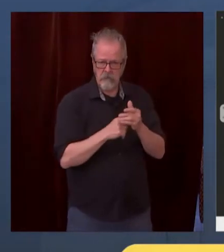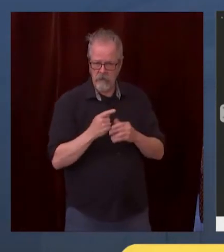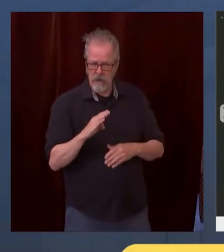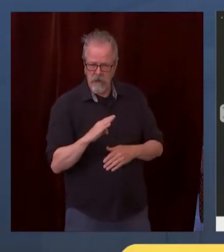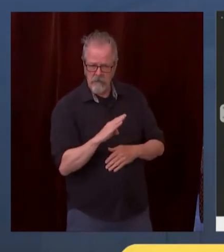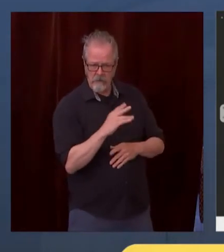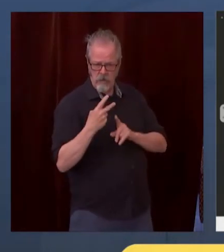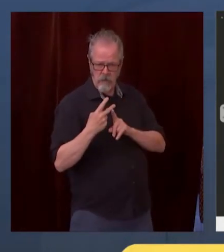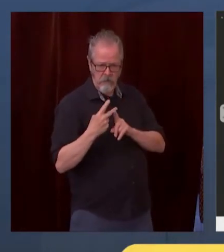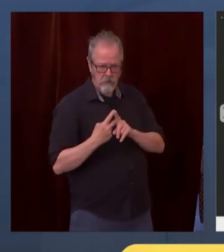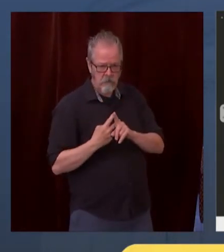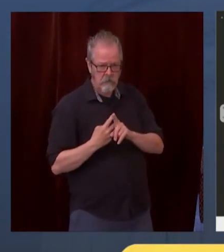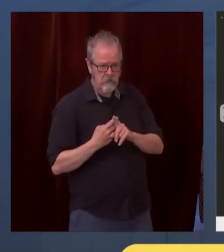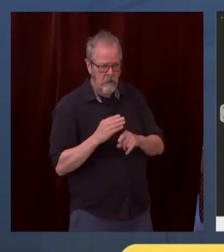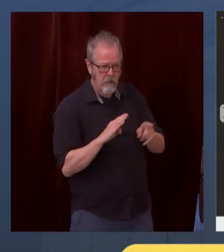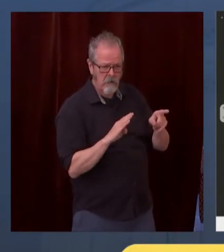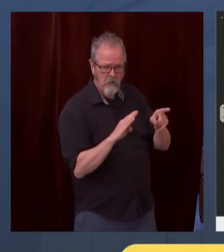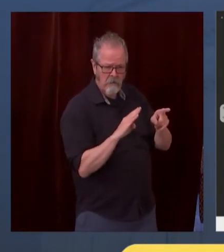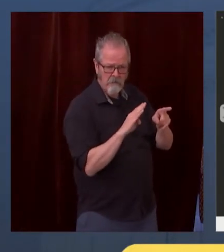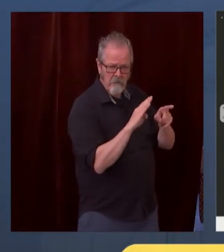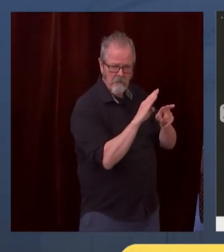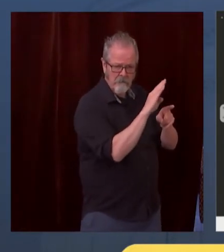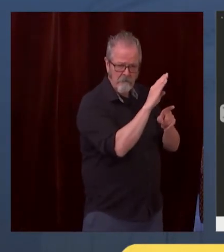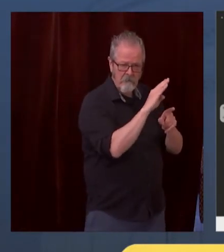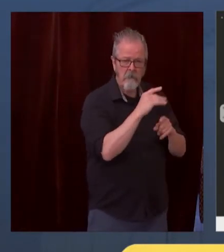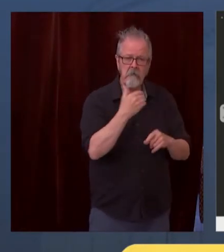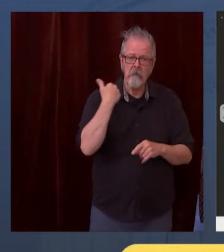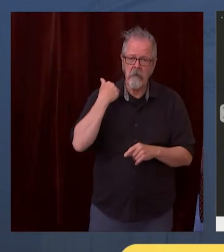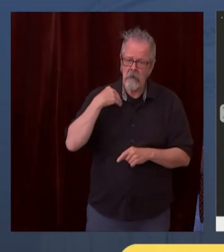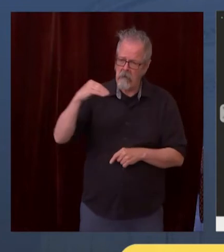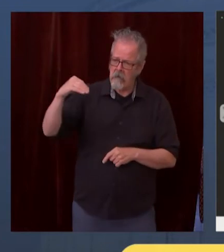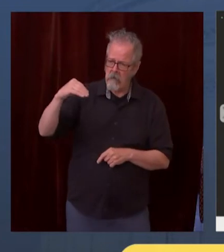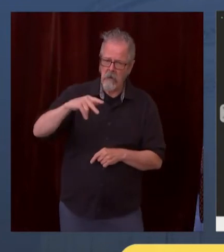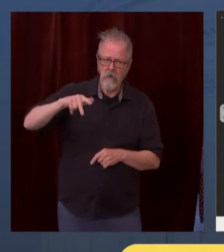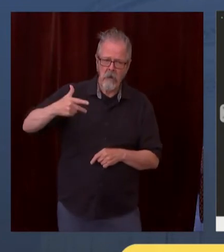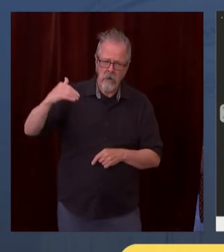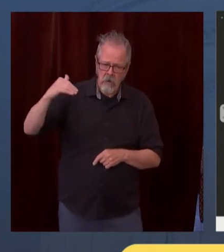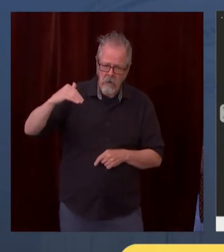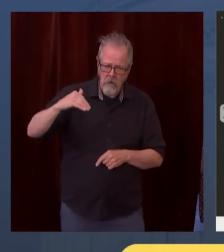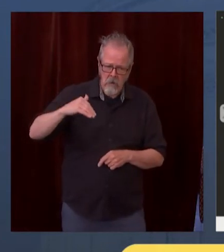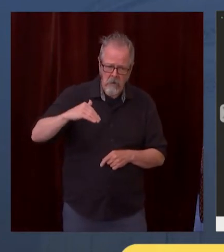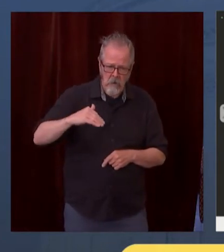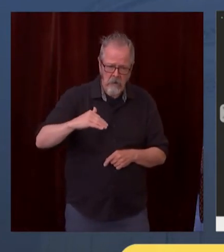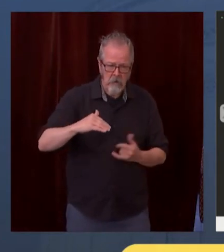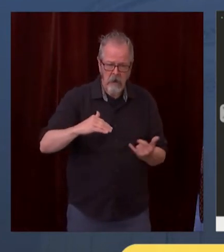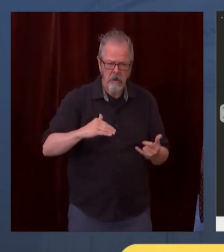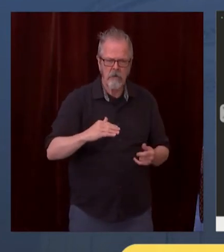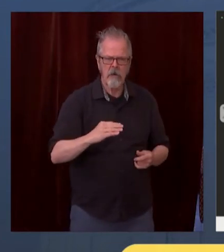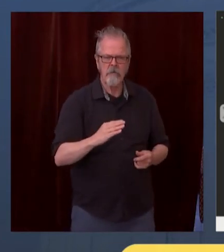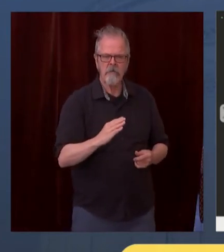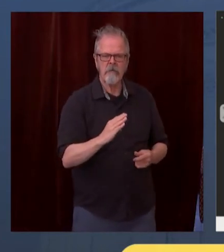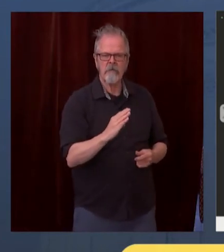precipitous decline, which we were very happy from, from December and January, and we went down. But now we are heading back up